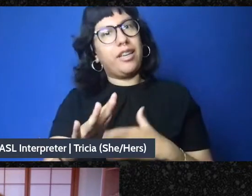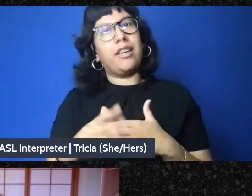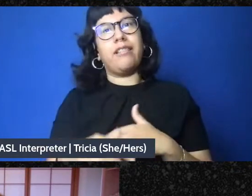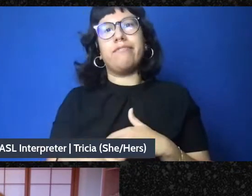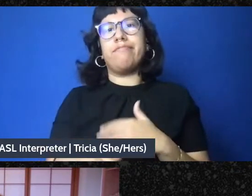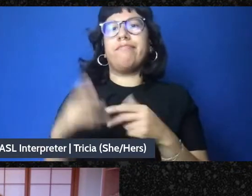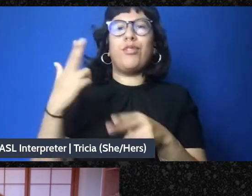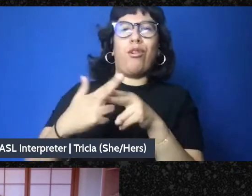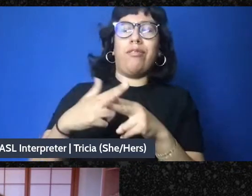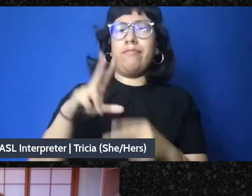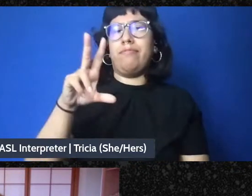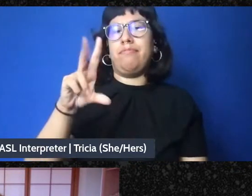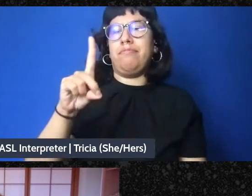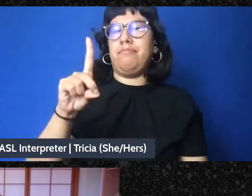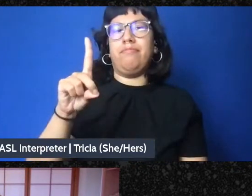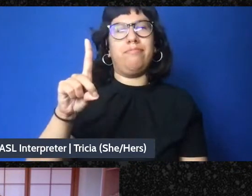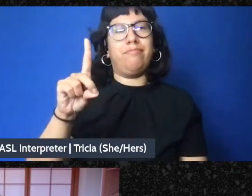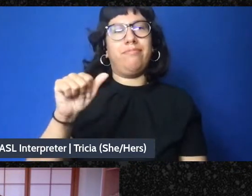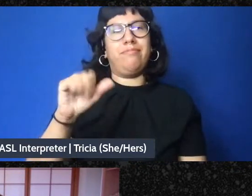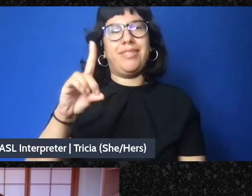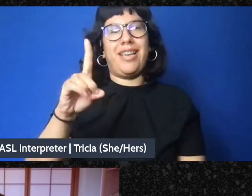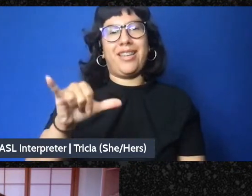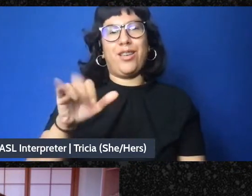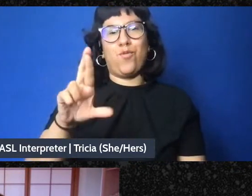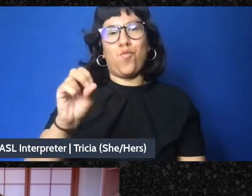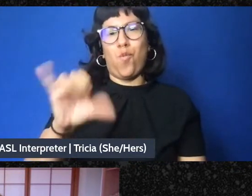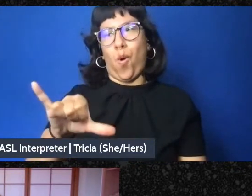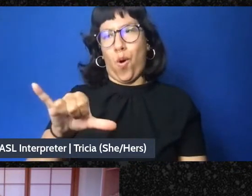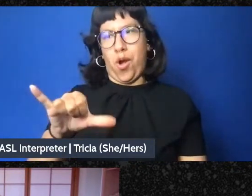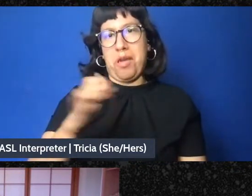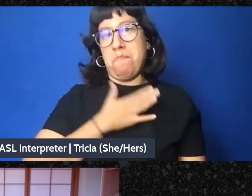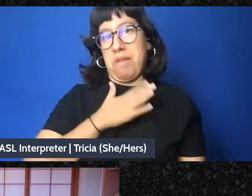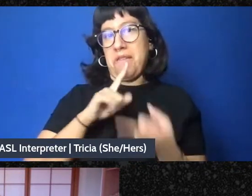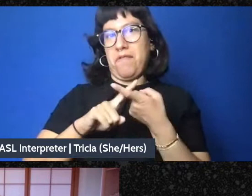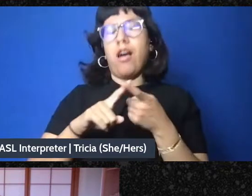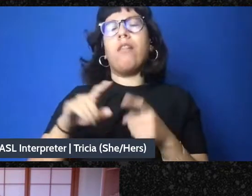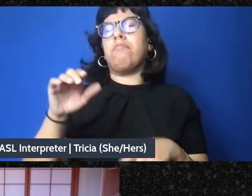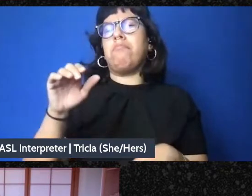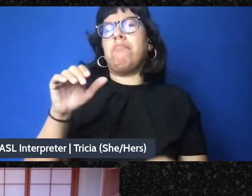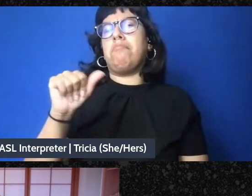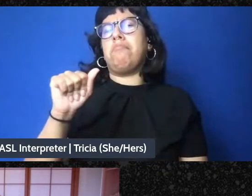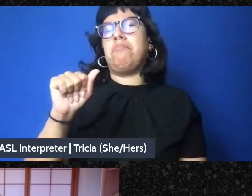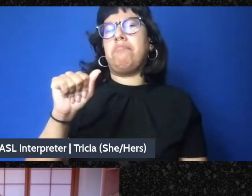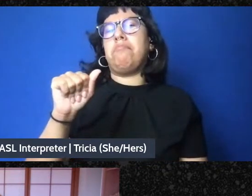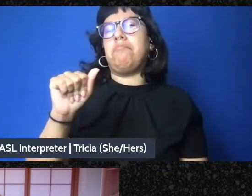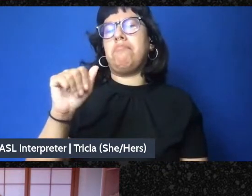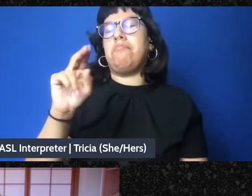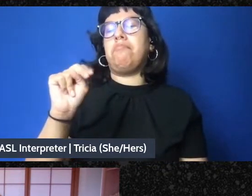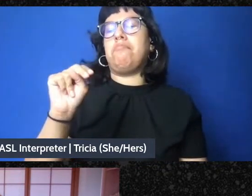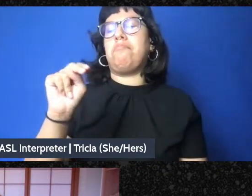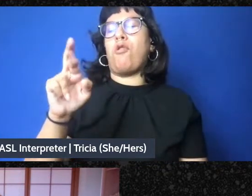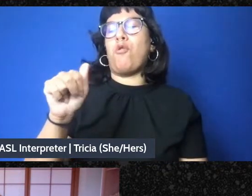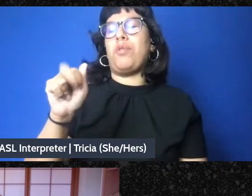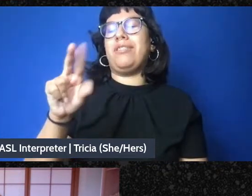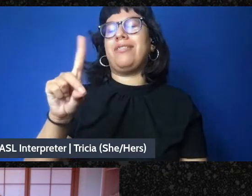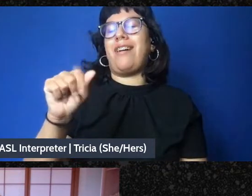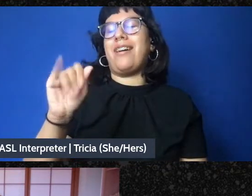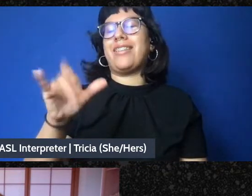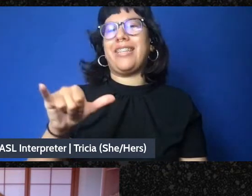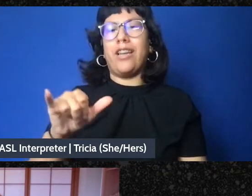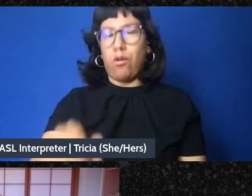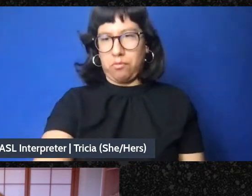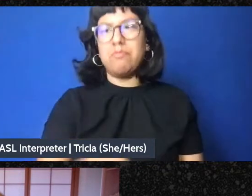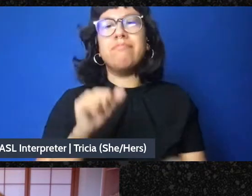Arundhati Roy an old dear friend of mine. And Arundhati sent out a, an article at the beginning of this week.